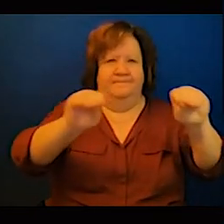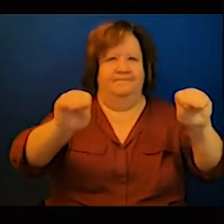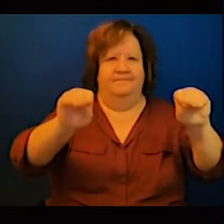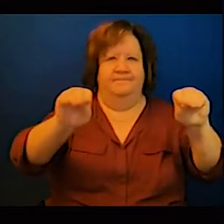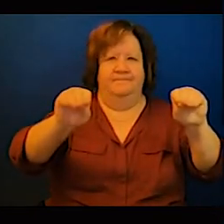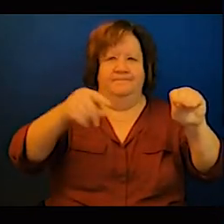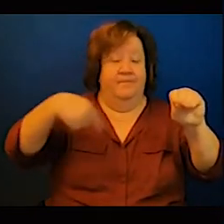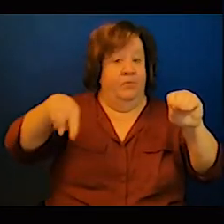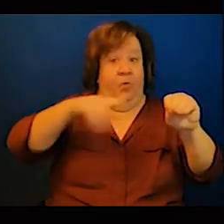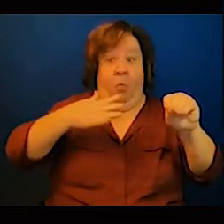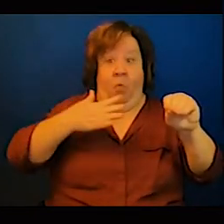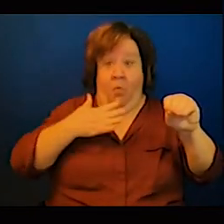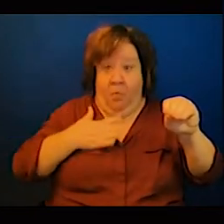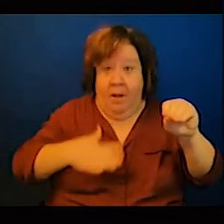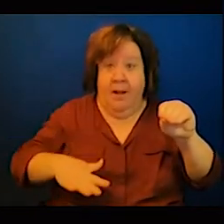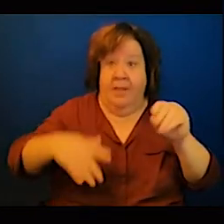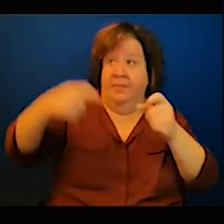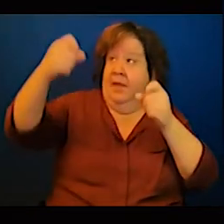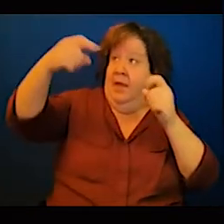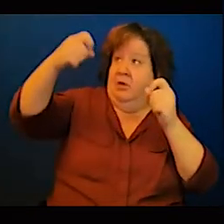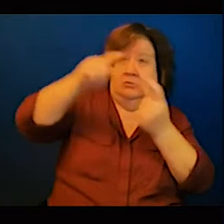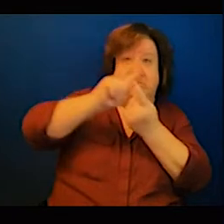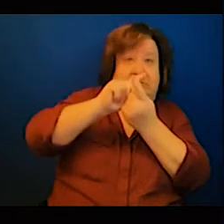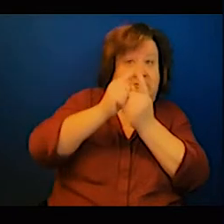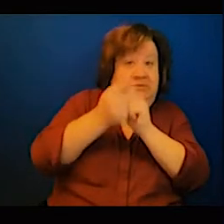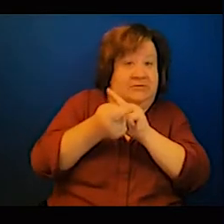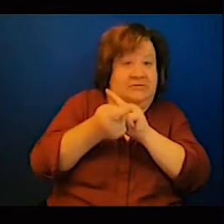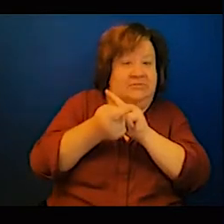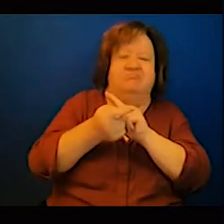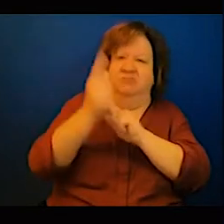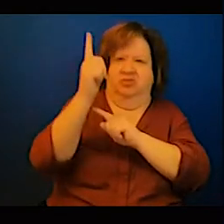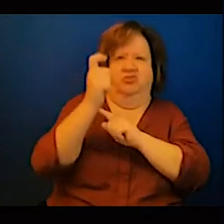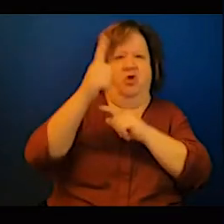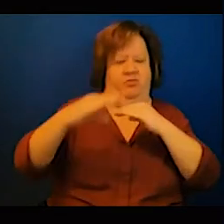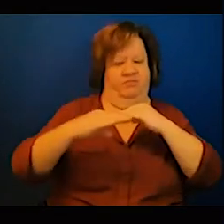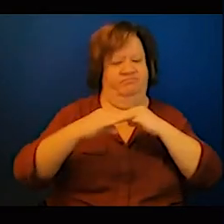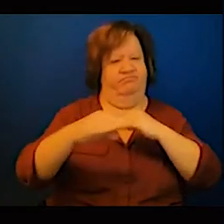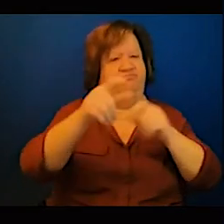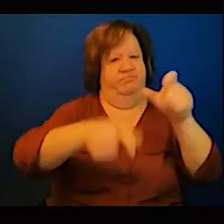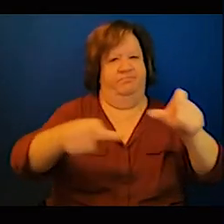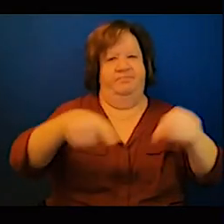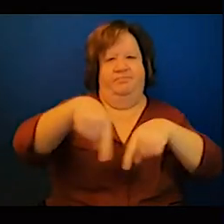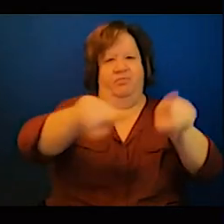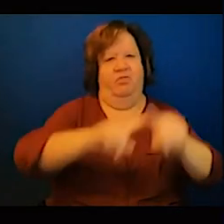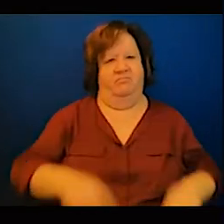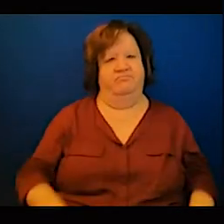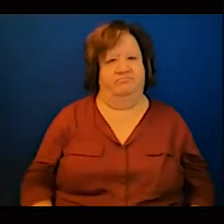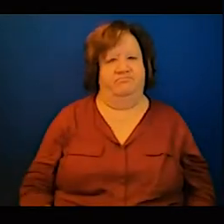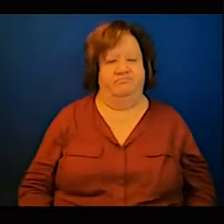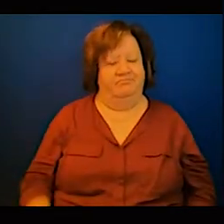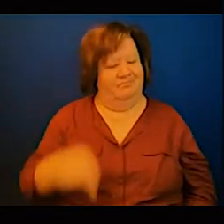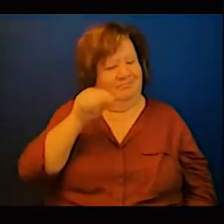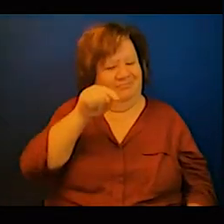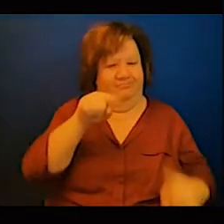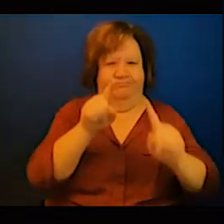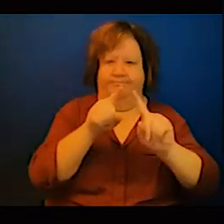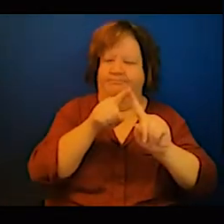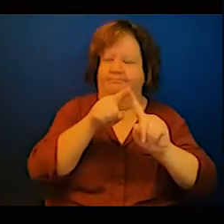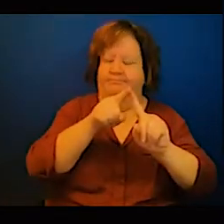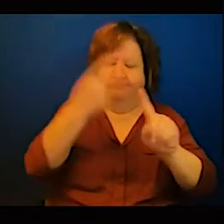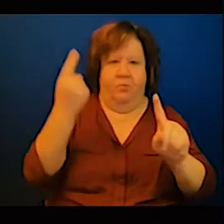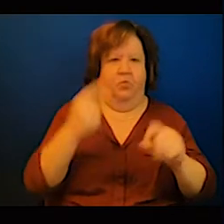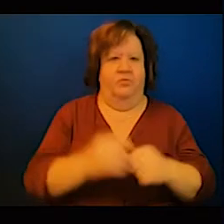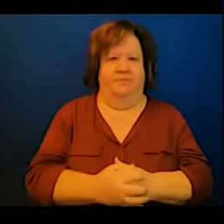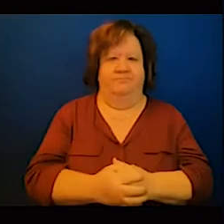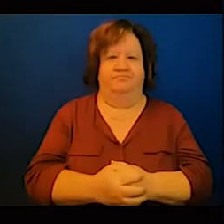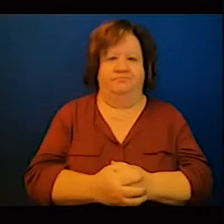important. Also talking about the unique circumstances of Africa, speaking specifically with regards